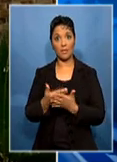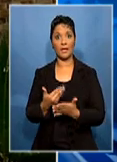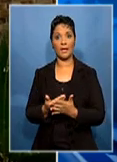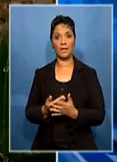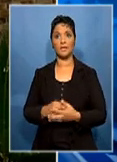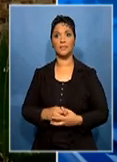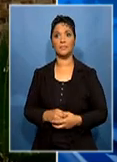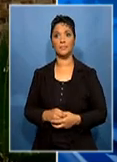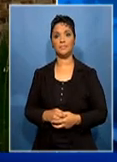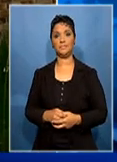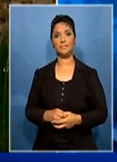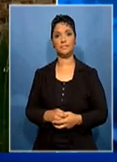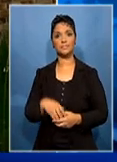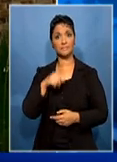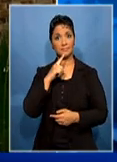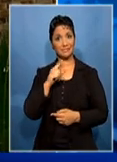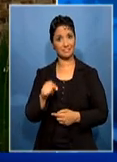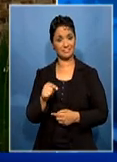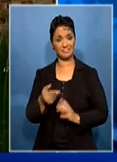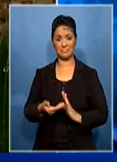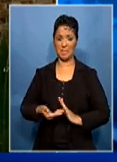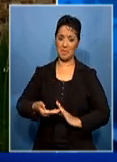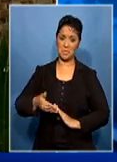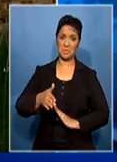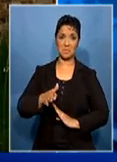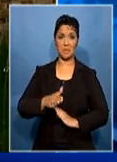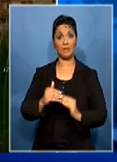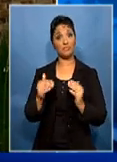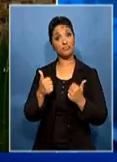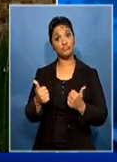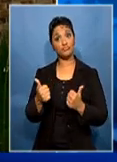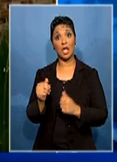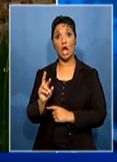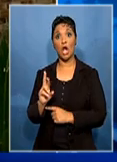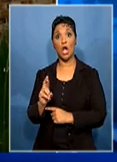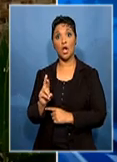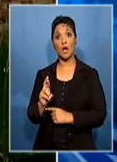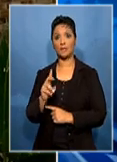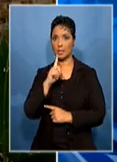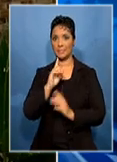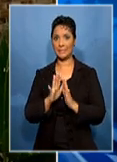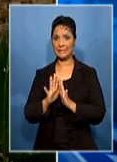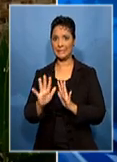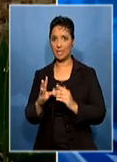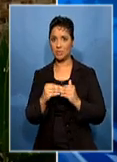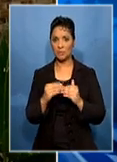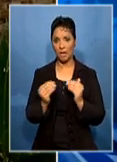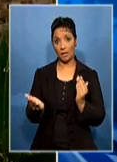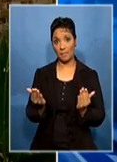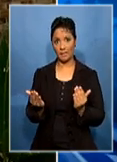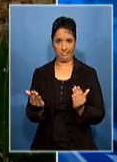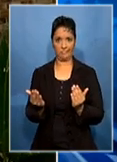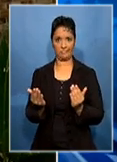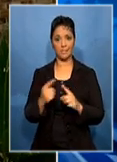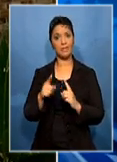Demand for our metals has never been higher. So that's good news. And the rand, it's almost 10 to 1. Hate to say this, but